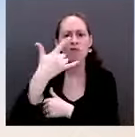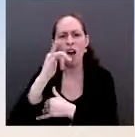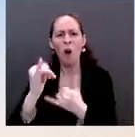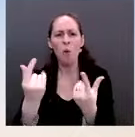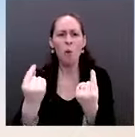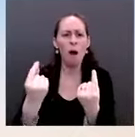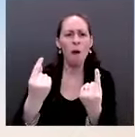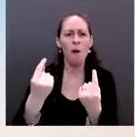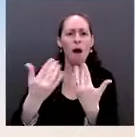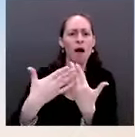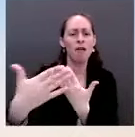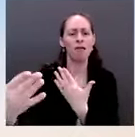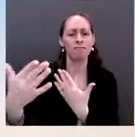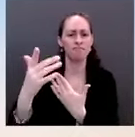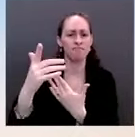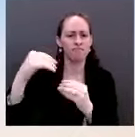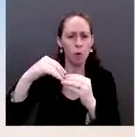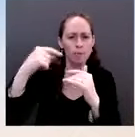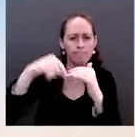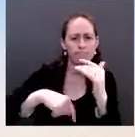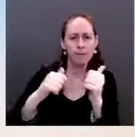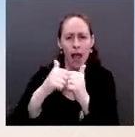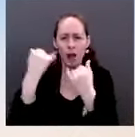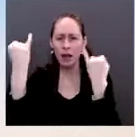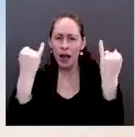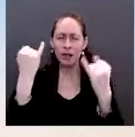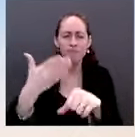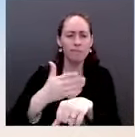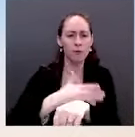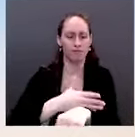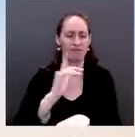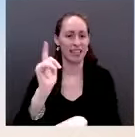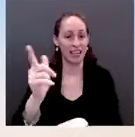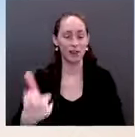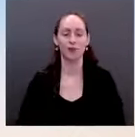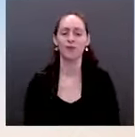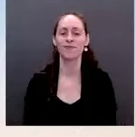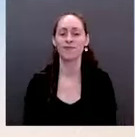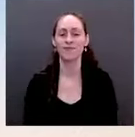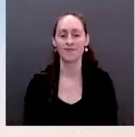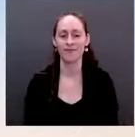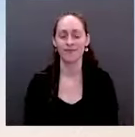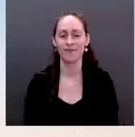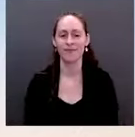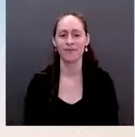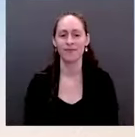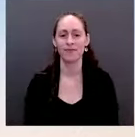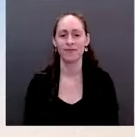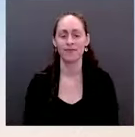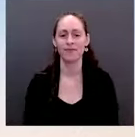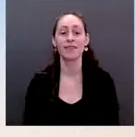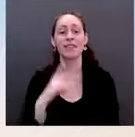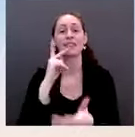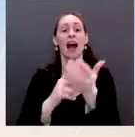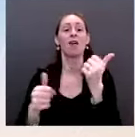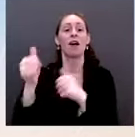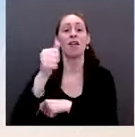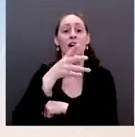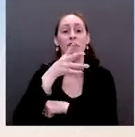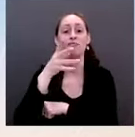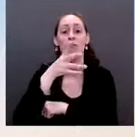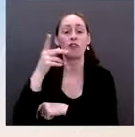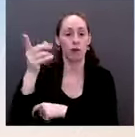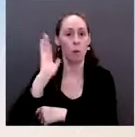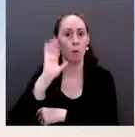today the Secretary of Agriculture, Tom Vilsack, will be announcing that the Partnerships for Climate Smart Connection Commodities